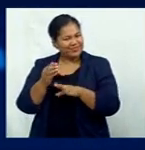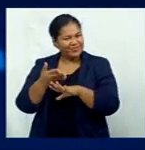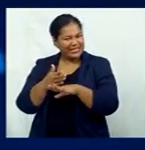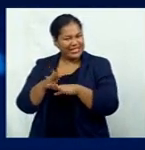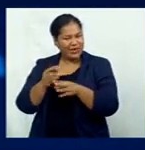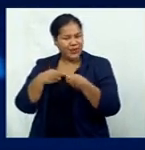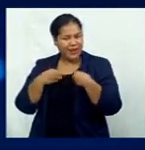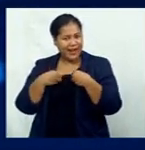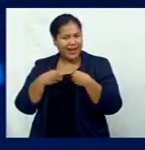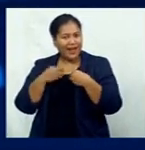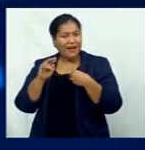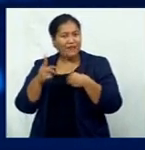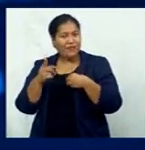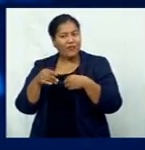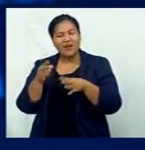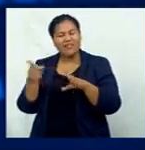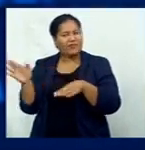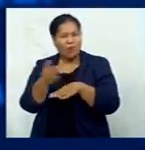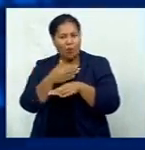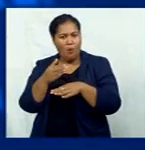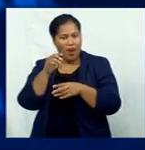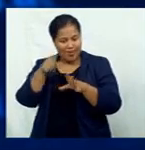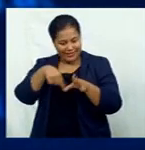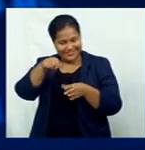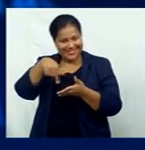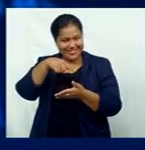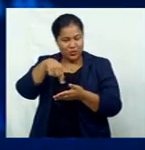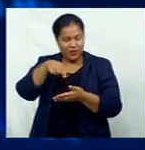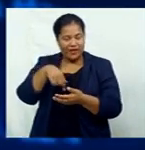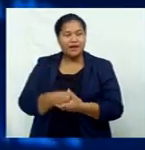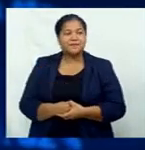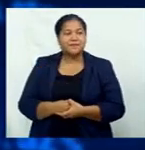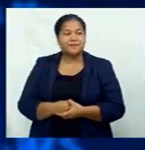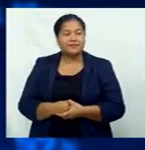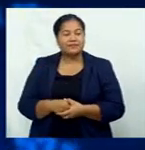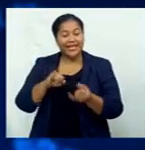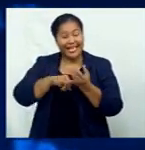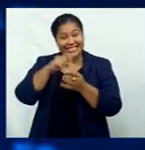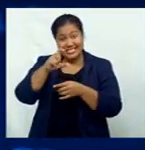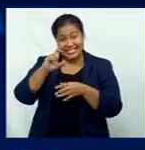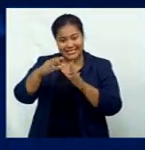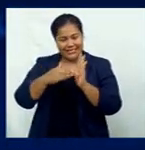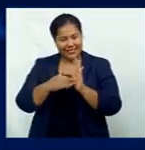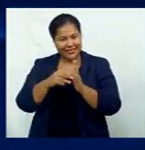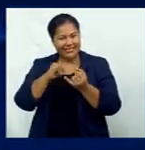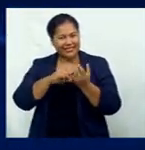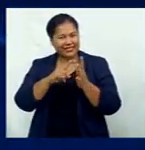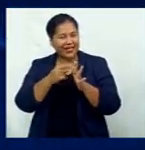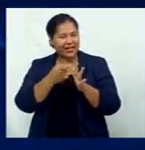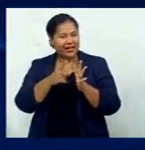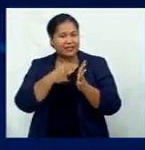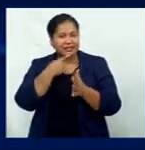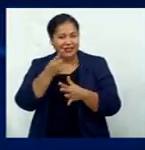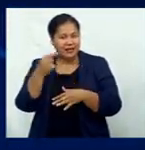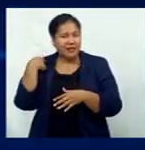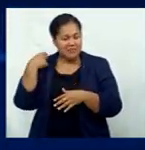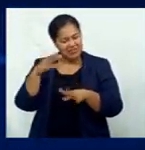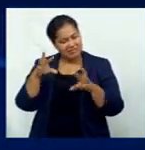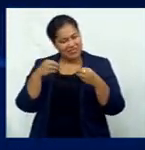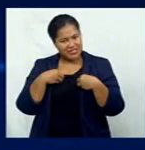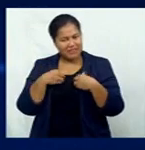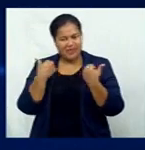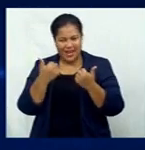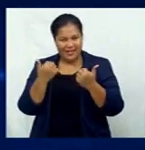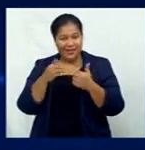outlets in and around the capital city. Suva City Council Chair Sikeli Tukundundur says applications are being received as